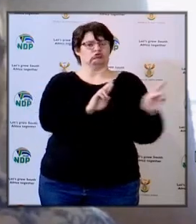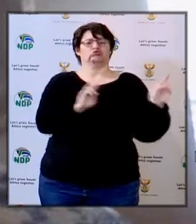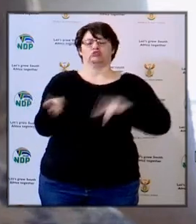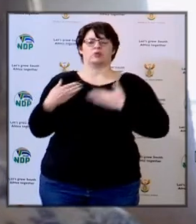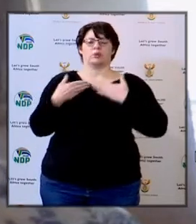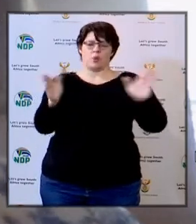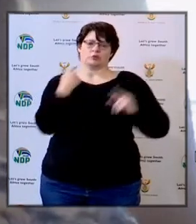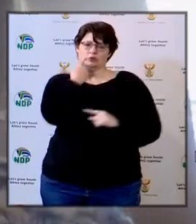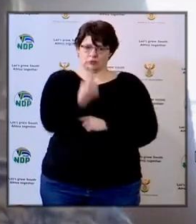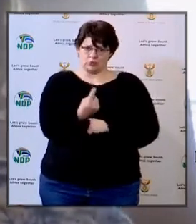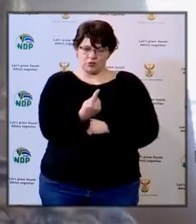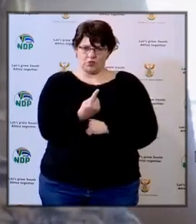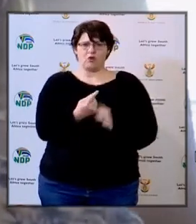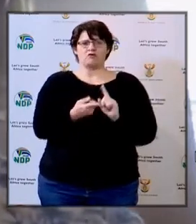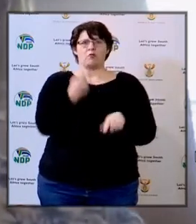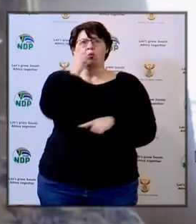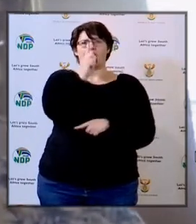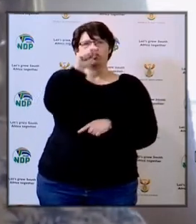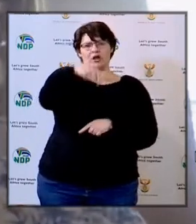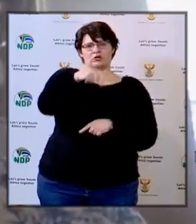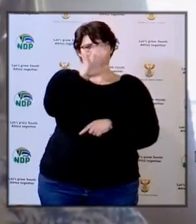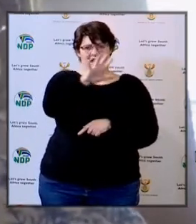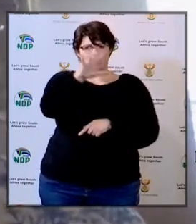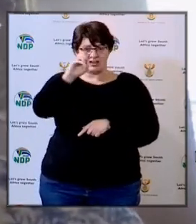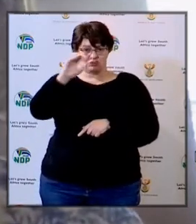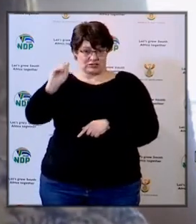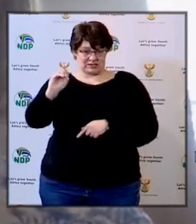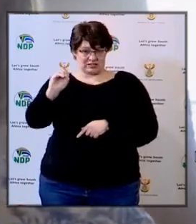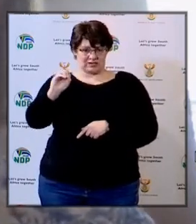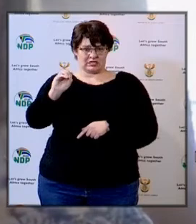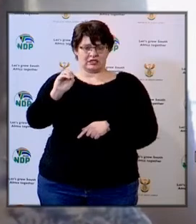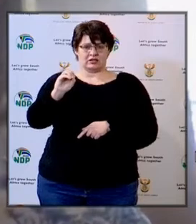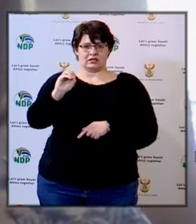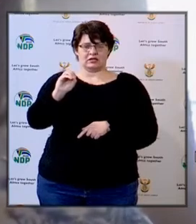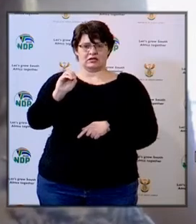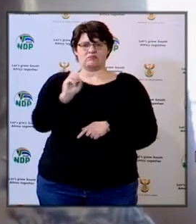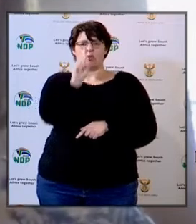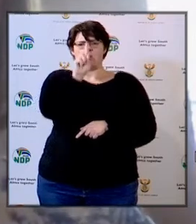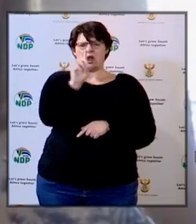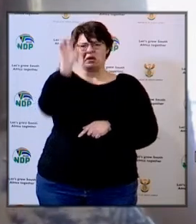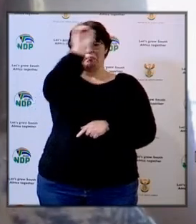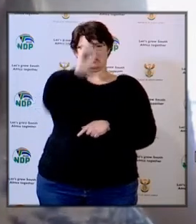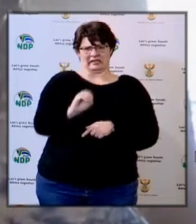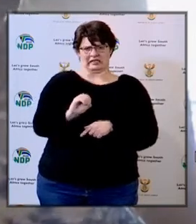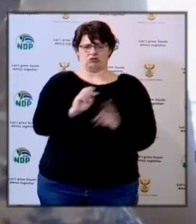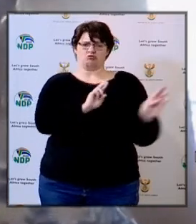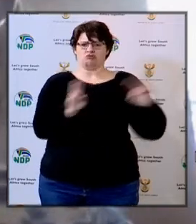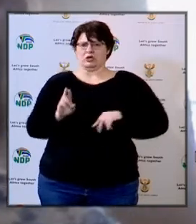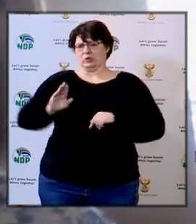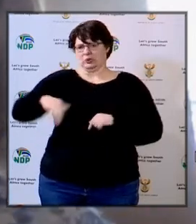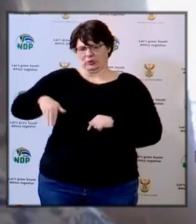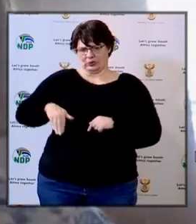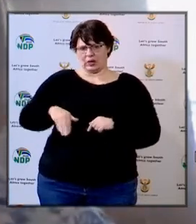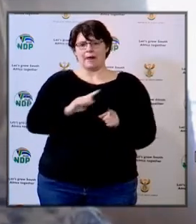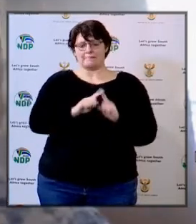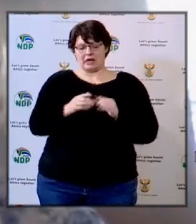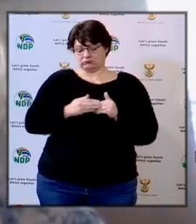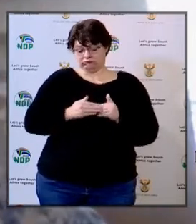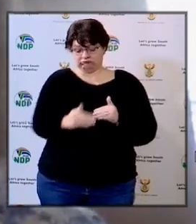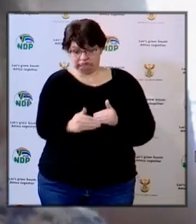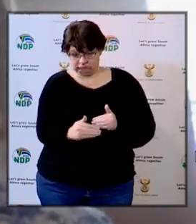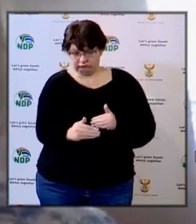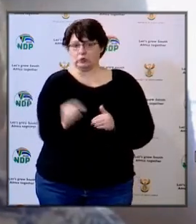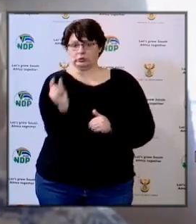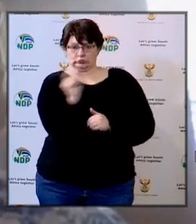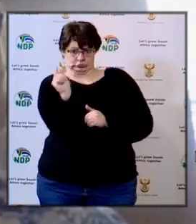schools are ready to be open and out of 1,500, so fewer than 1% are not operating, but they